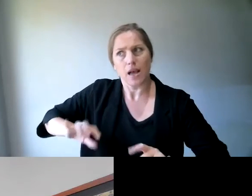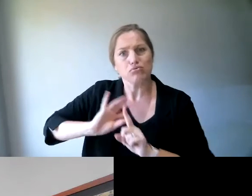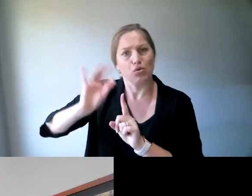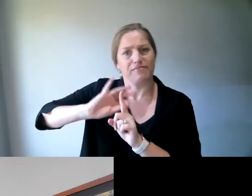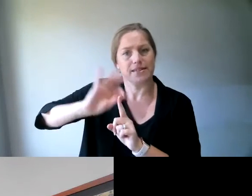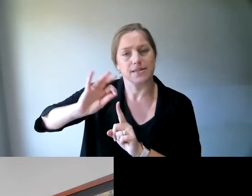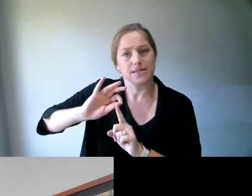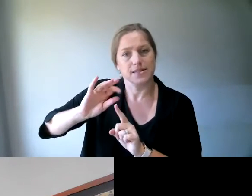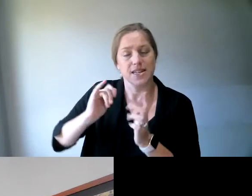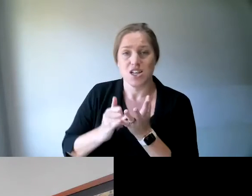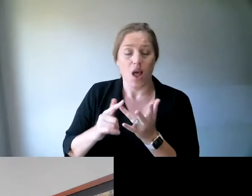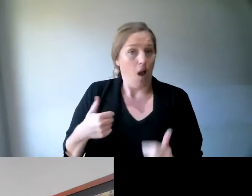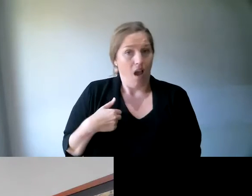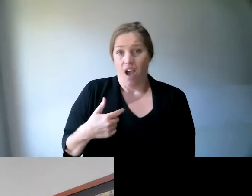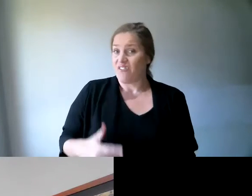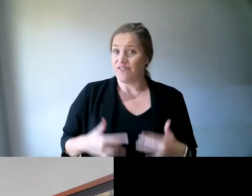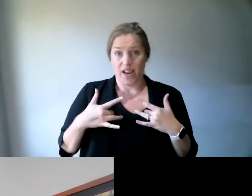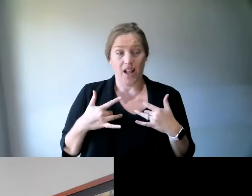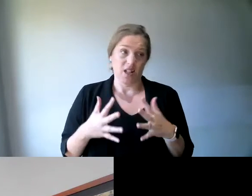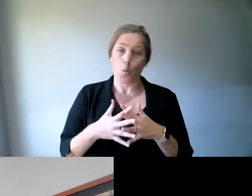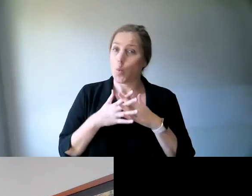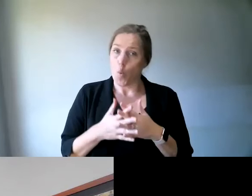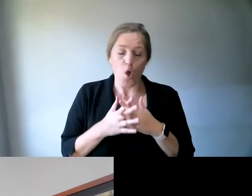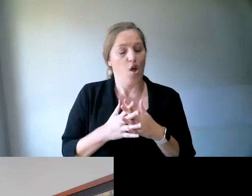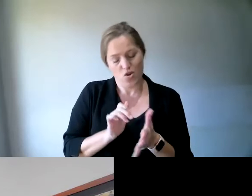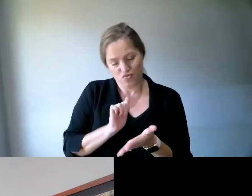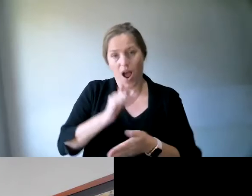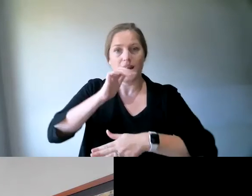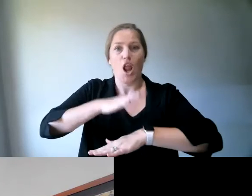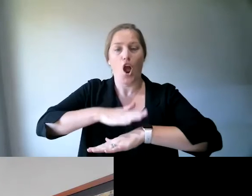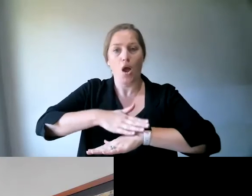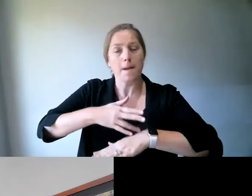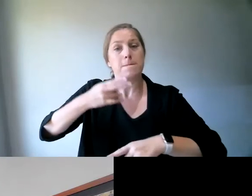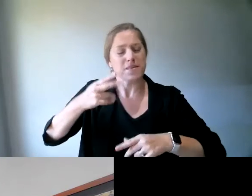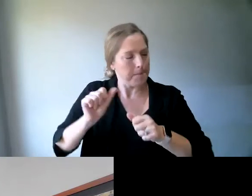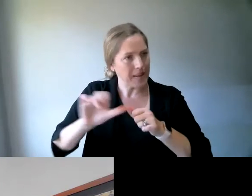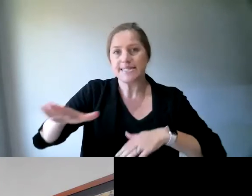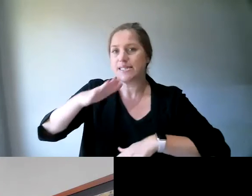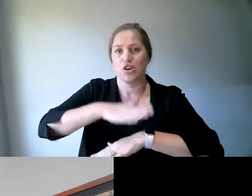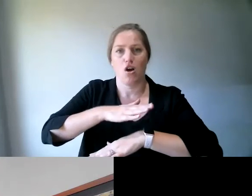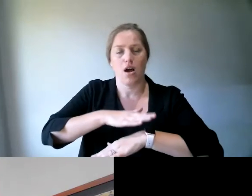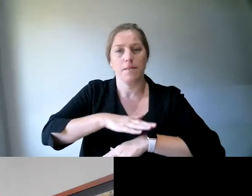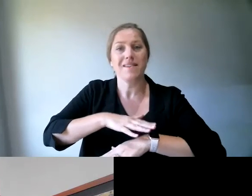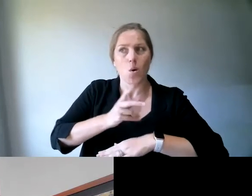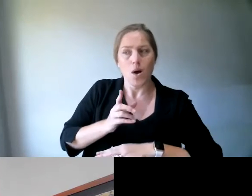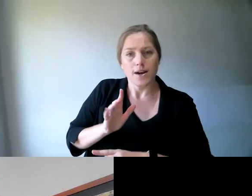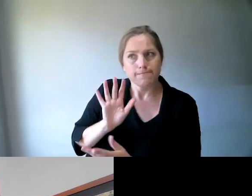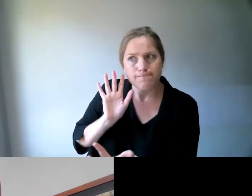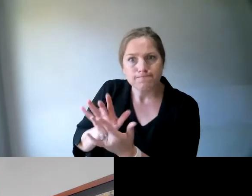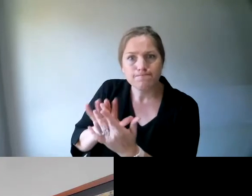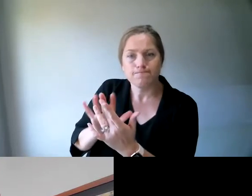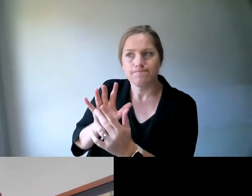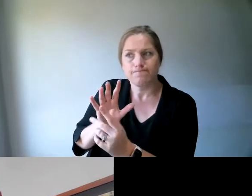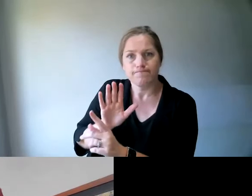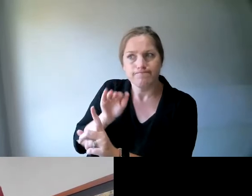I think, and I know many others think that now is exactly the right time and the best time to push these candidates